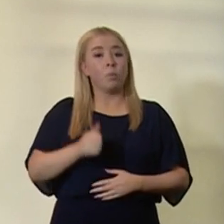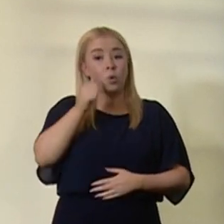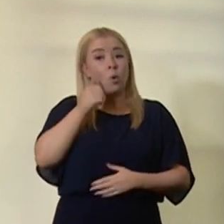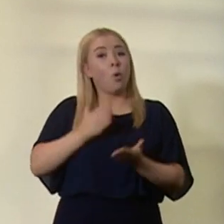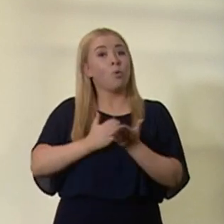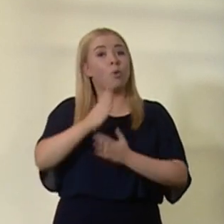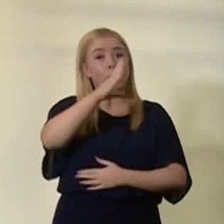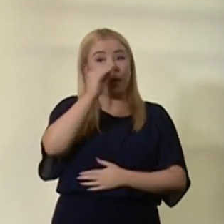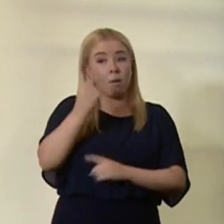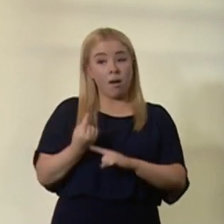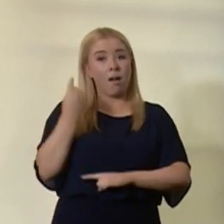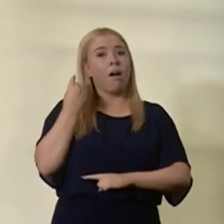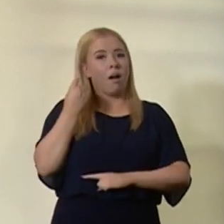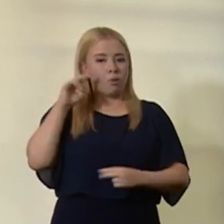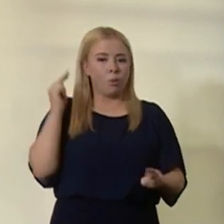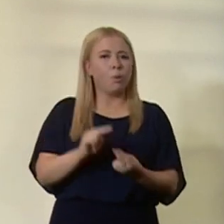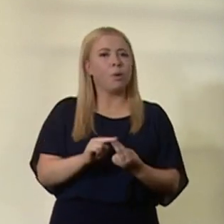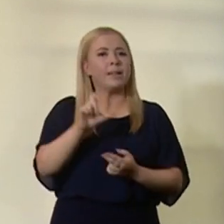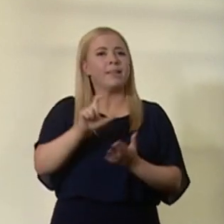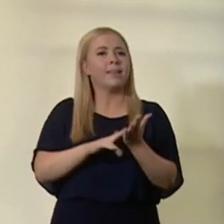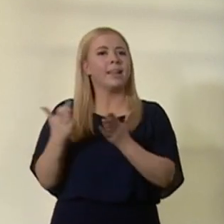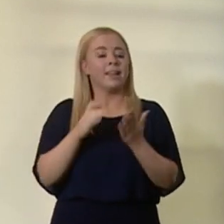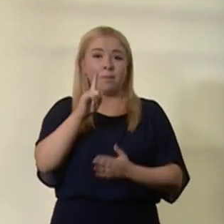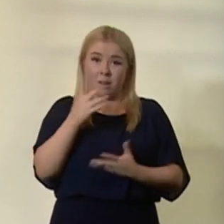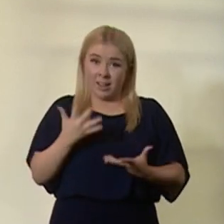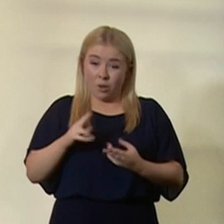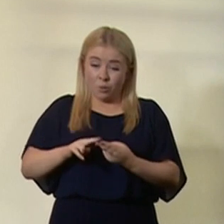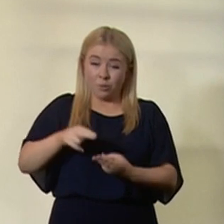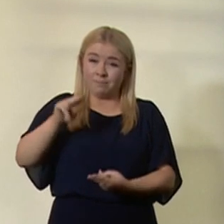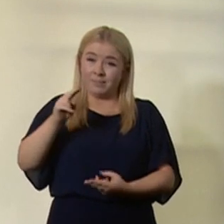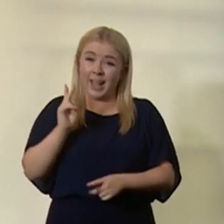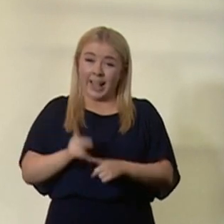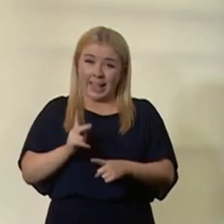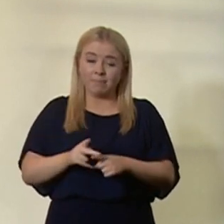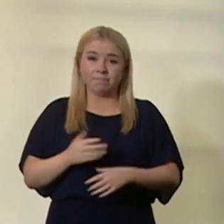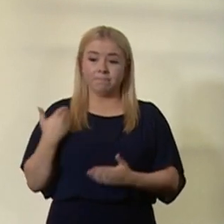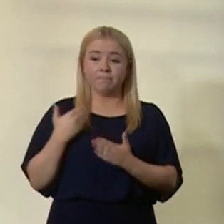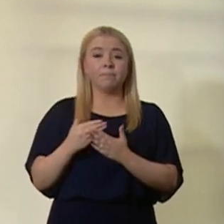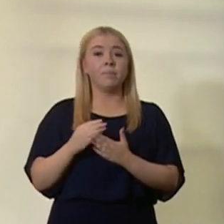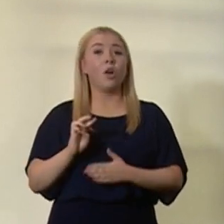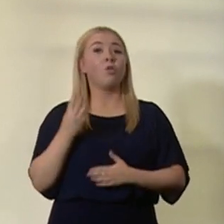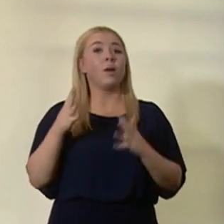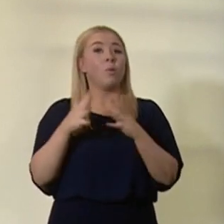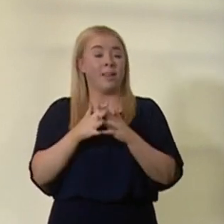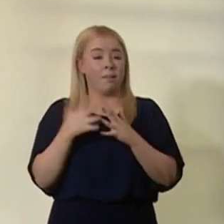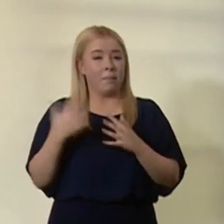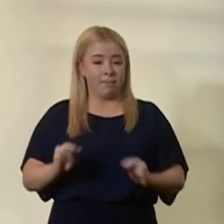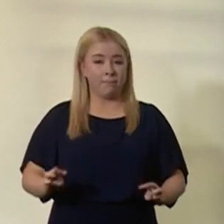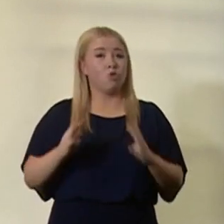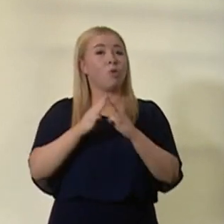level we achieved in the summer, cases are now rising again. In the past three weeks, they have almost trebled.